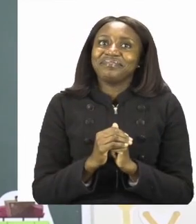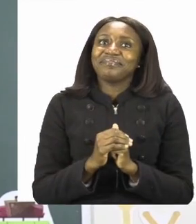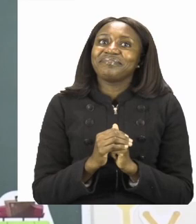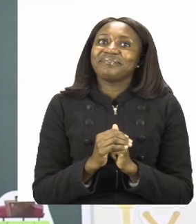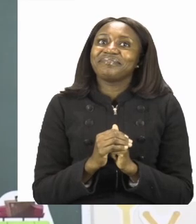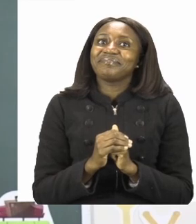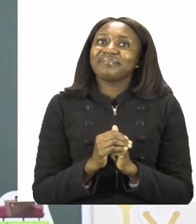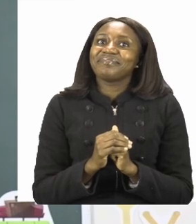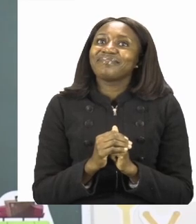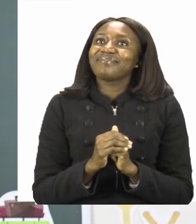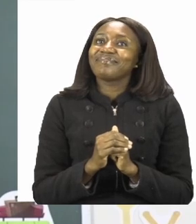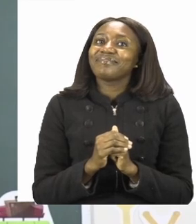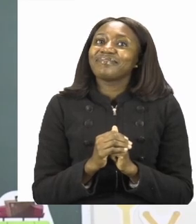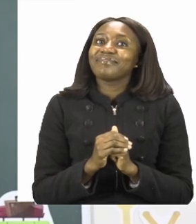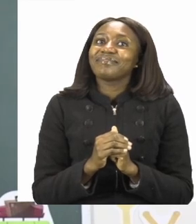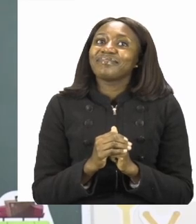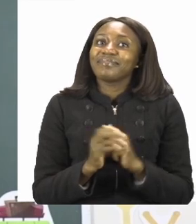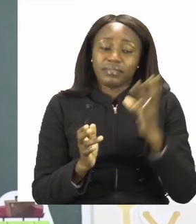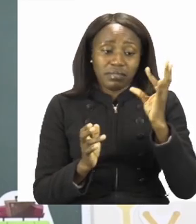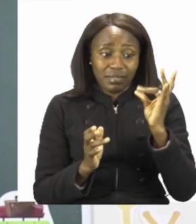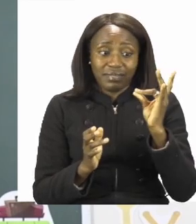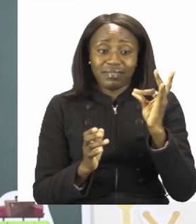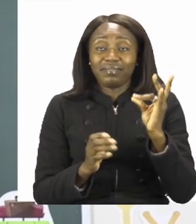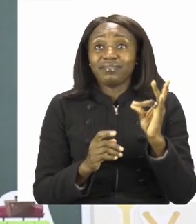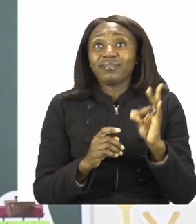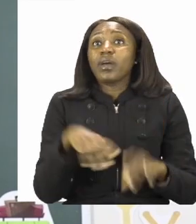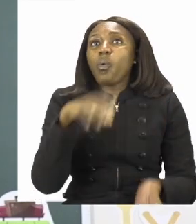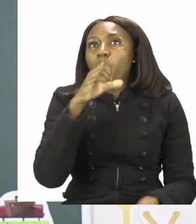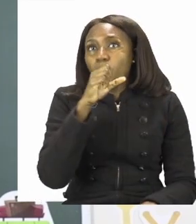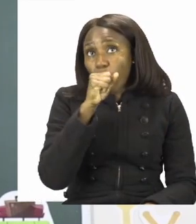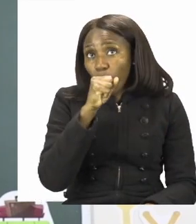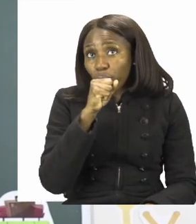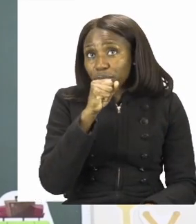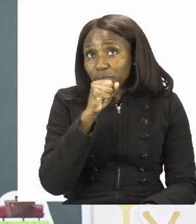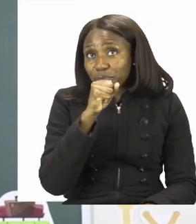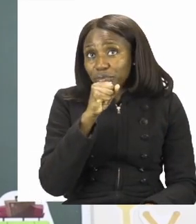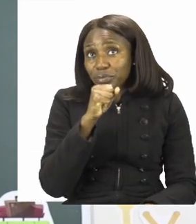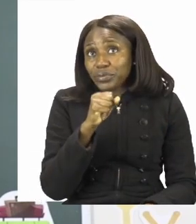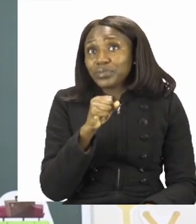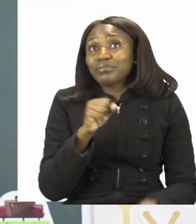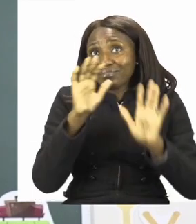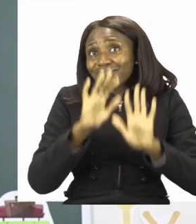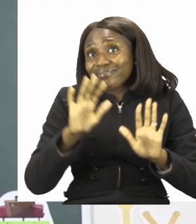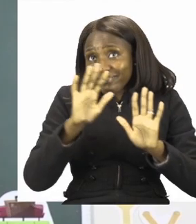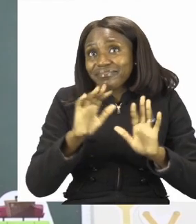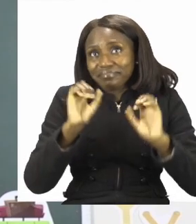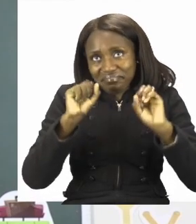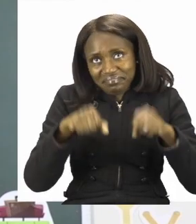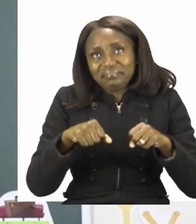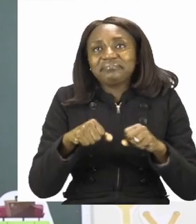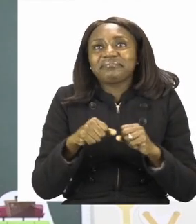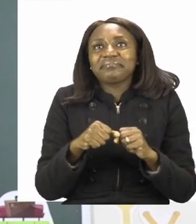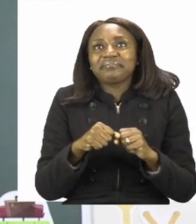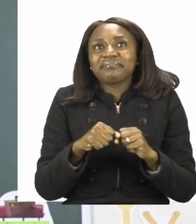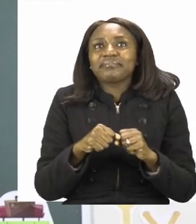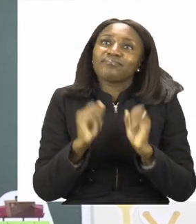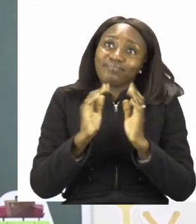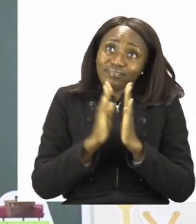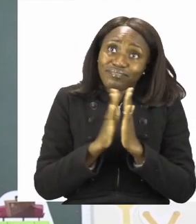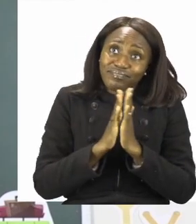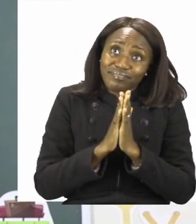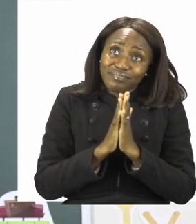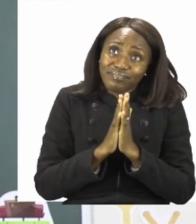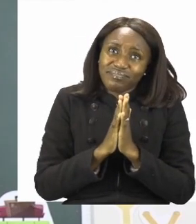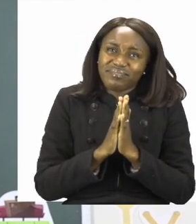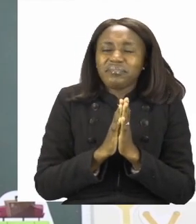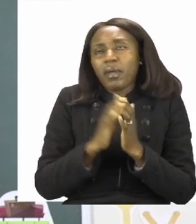And then we have orange. Orange is also another colour that you can use. Now remember boys and girls, you